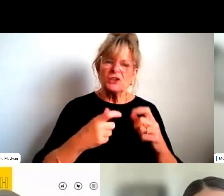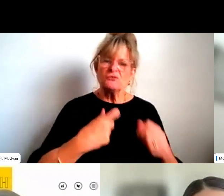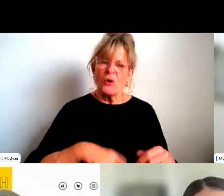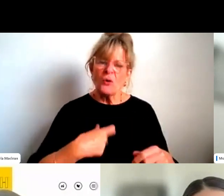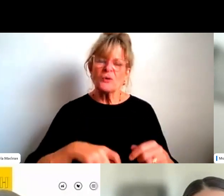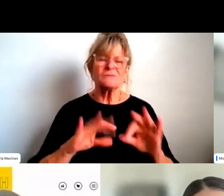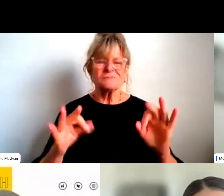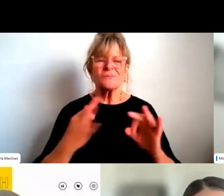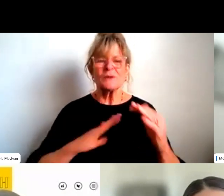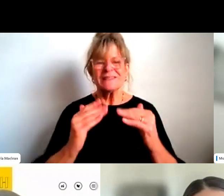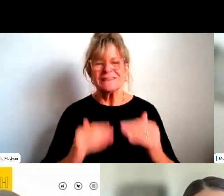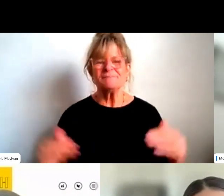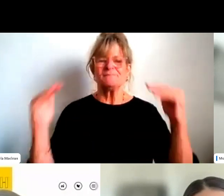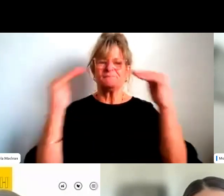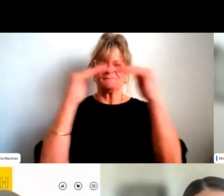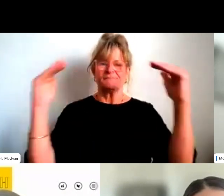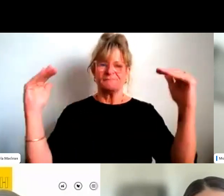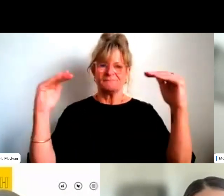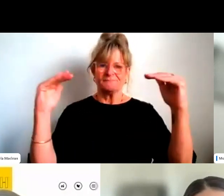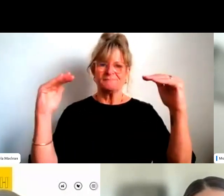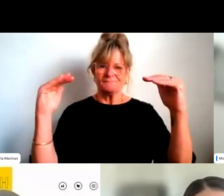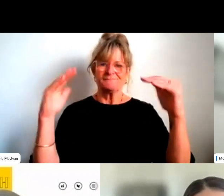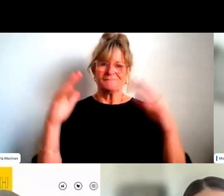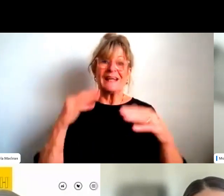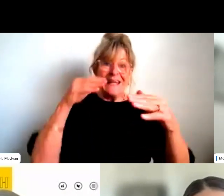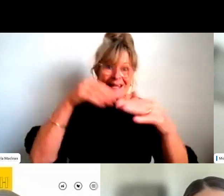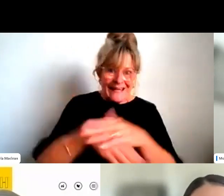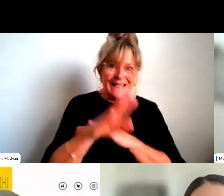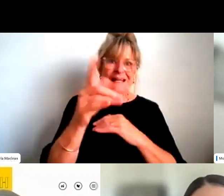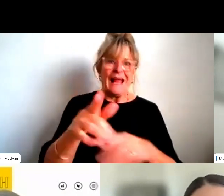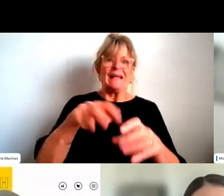position possible on and off the field. So some suggestions.